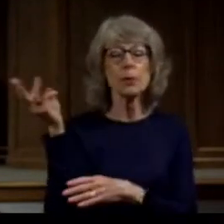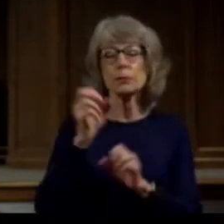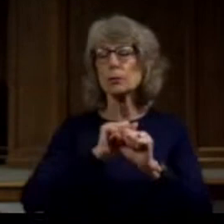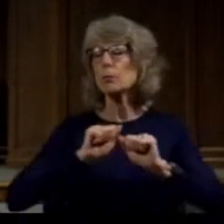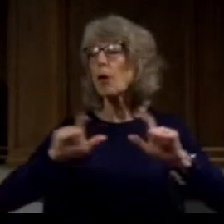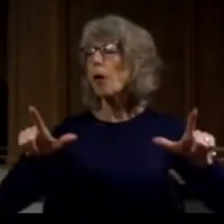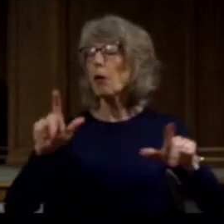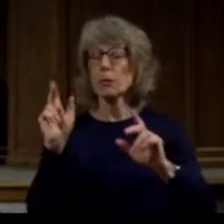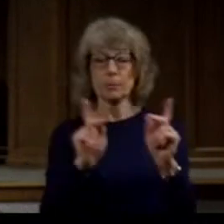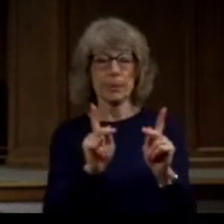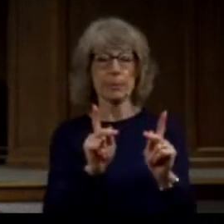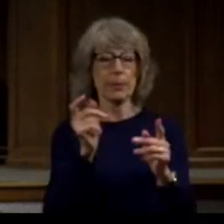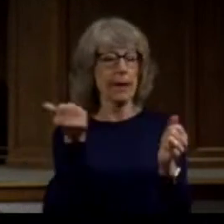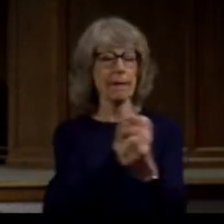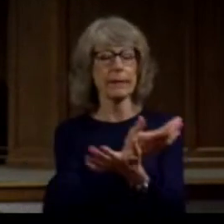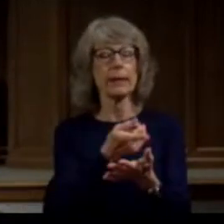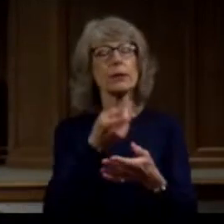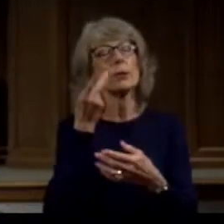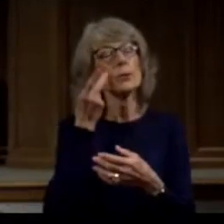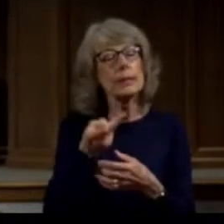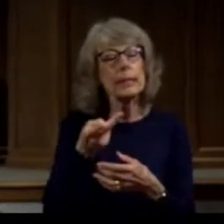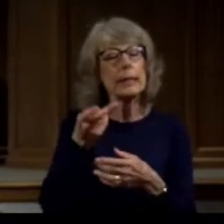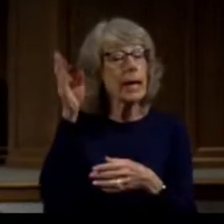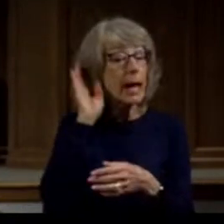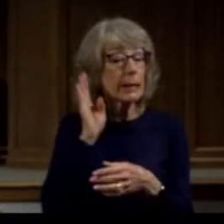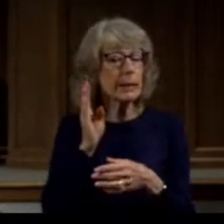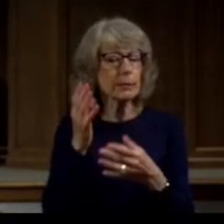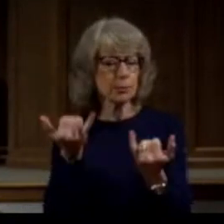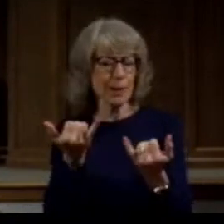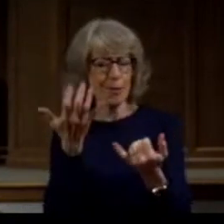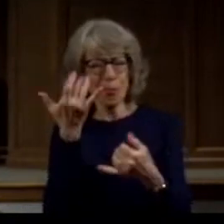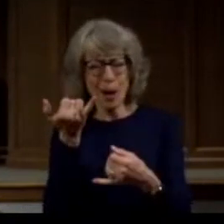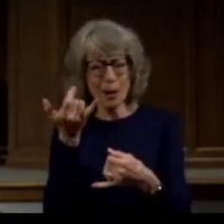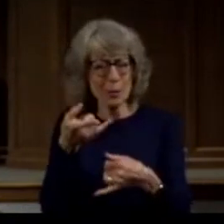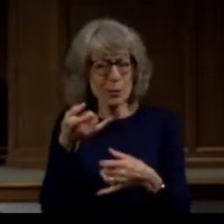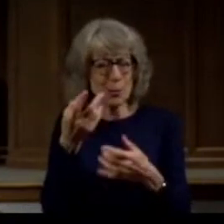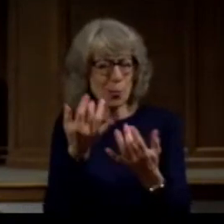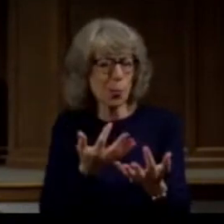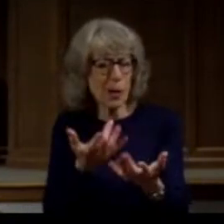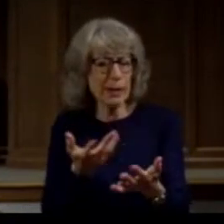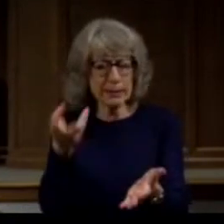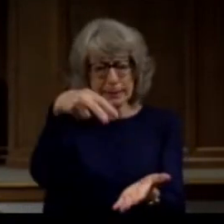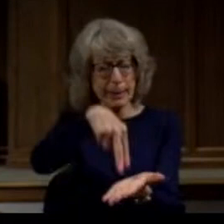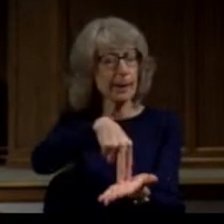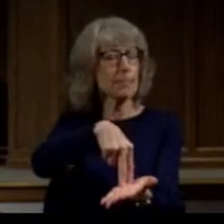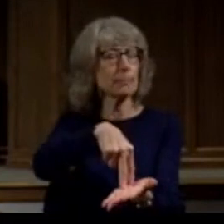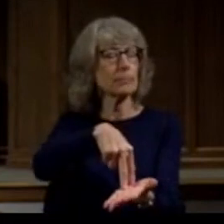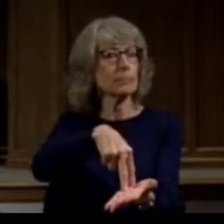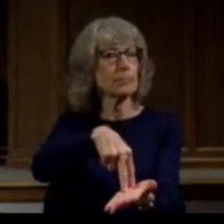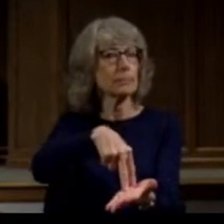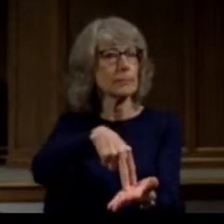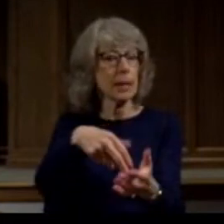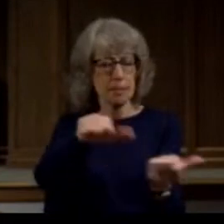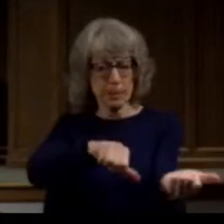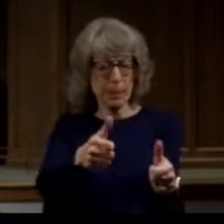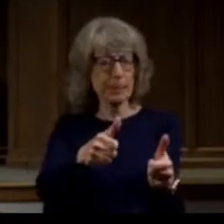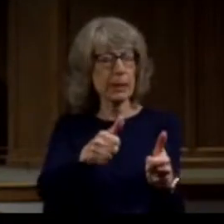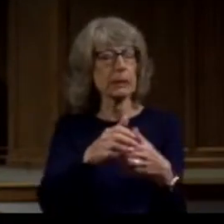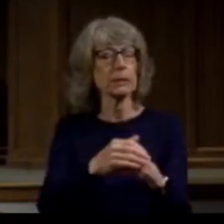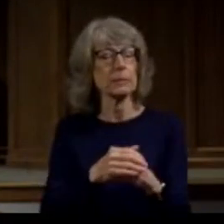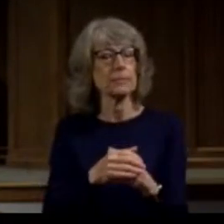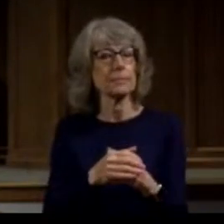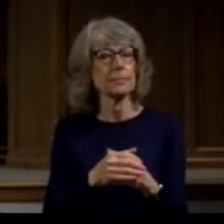you have seen and heard. And now what are you waiting for? Get up, be baptized,